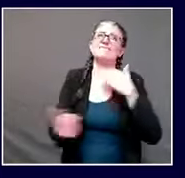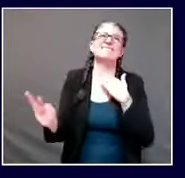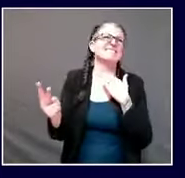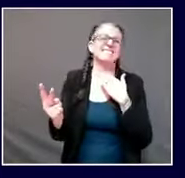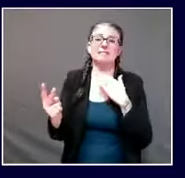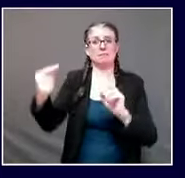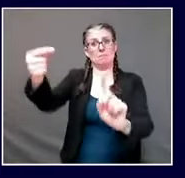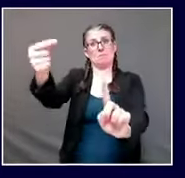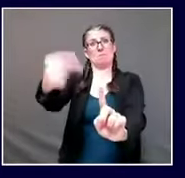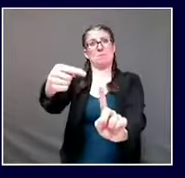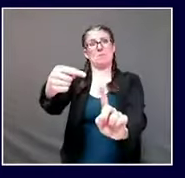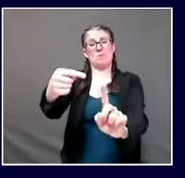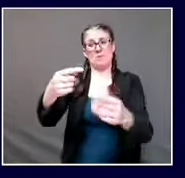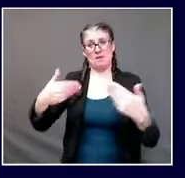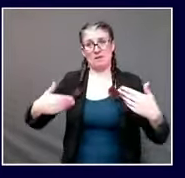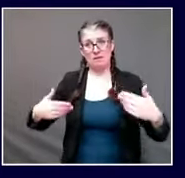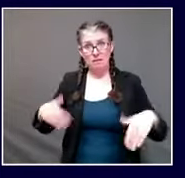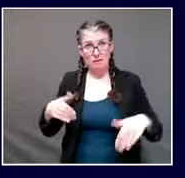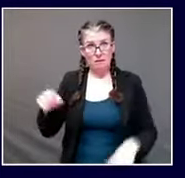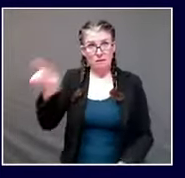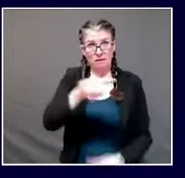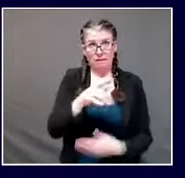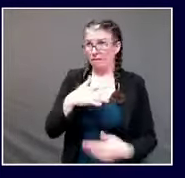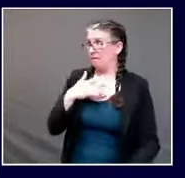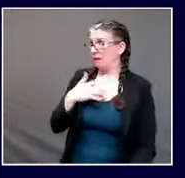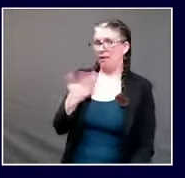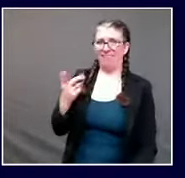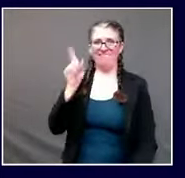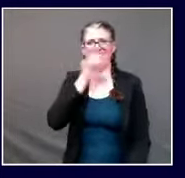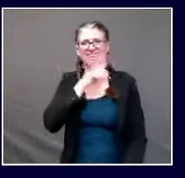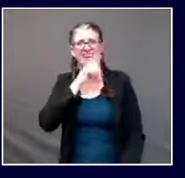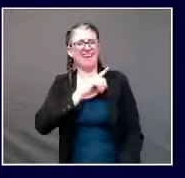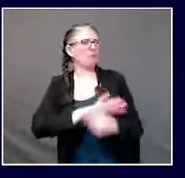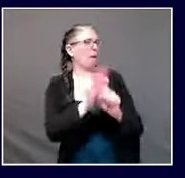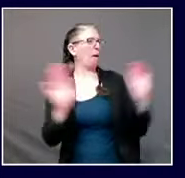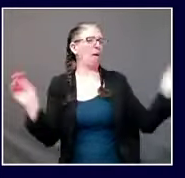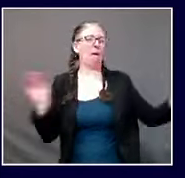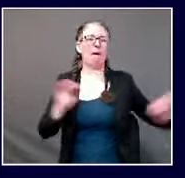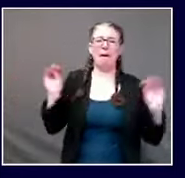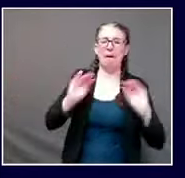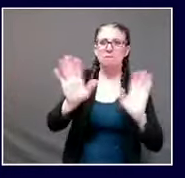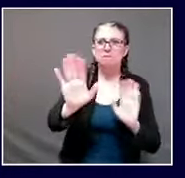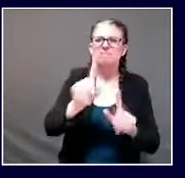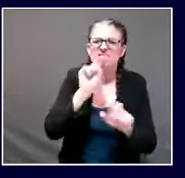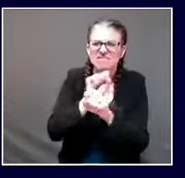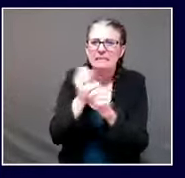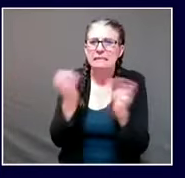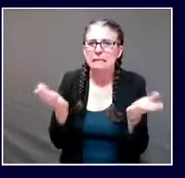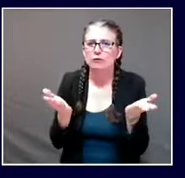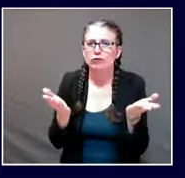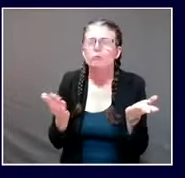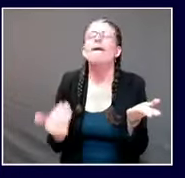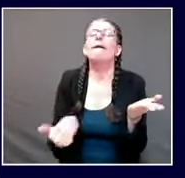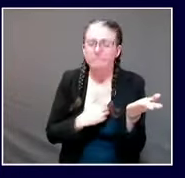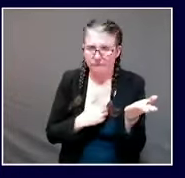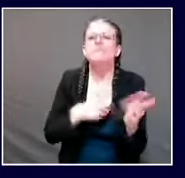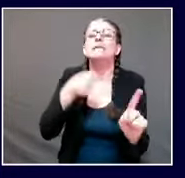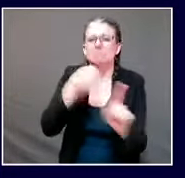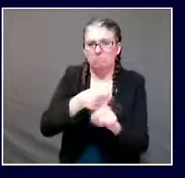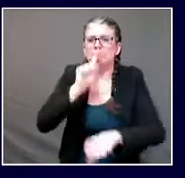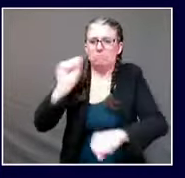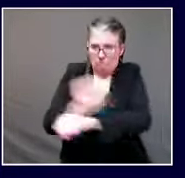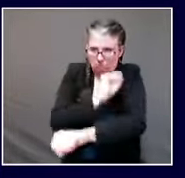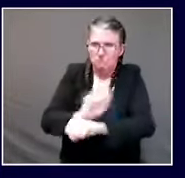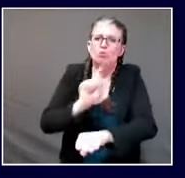It's in Maine. It's right here. It's been nearly eight months since we announced the very first person in